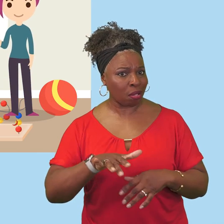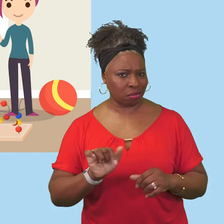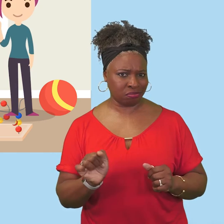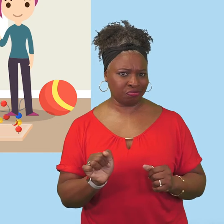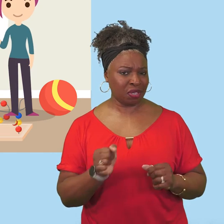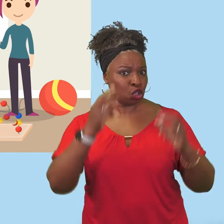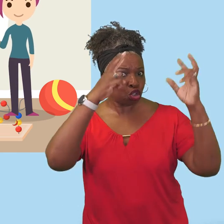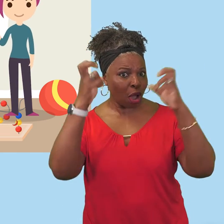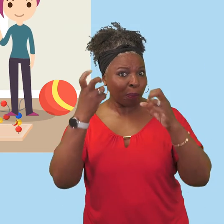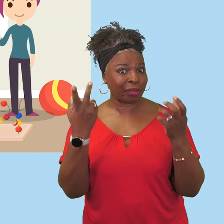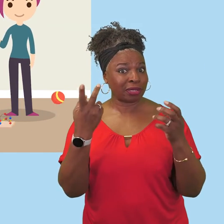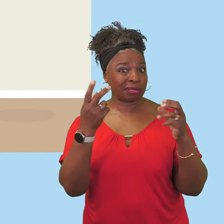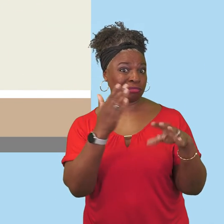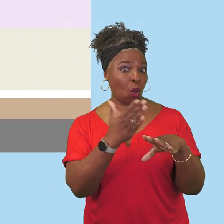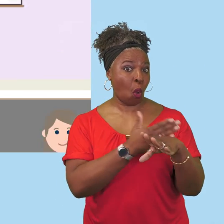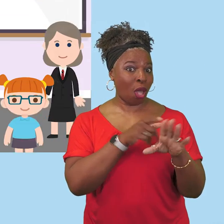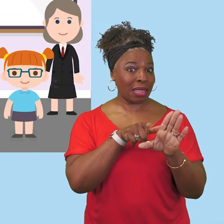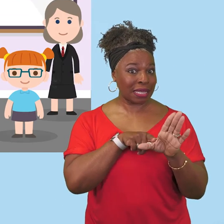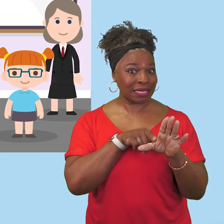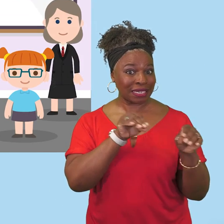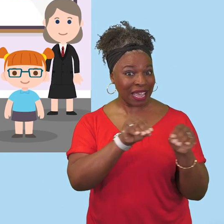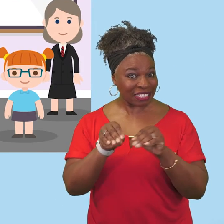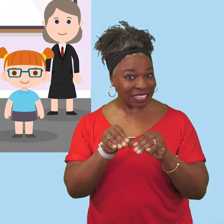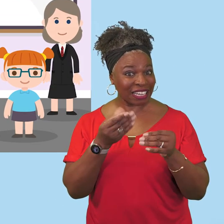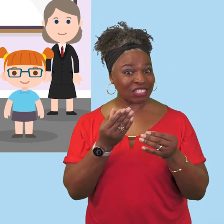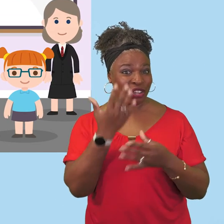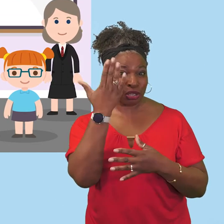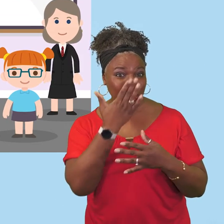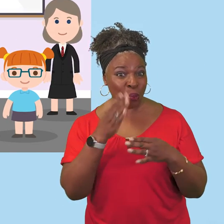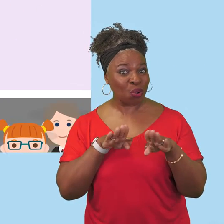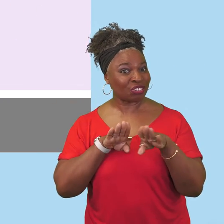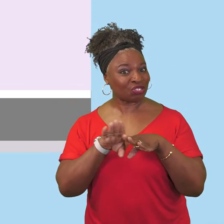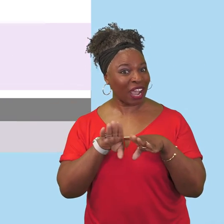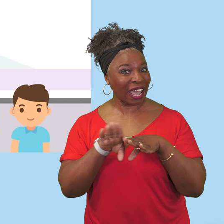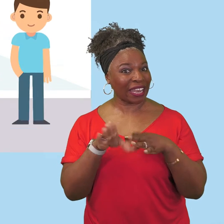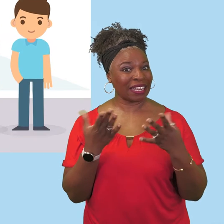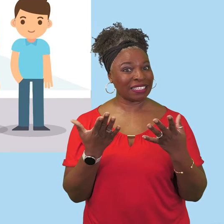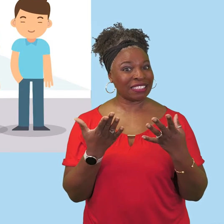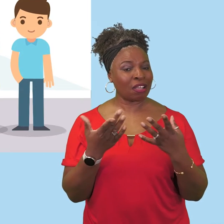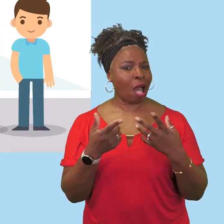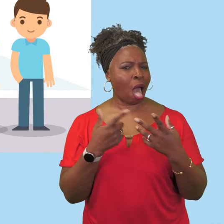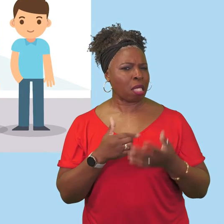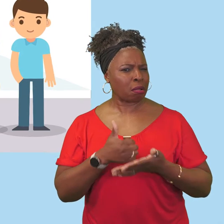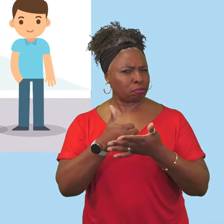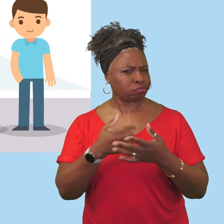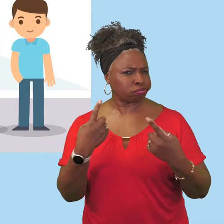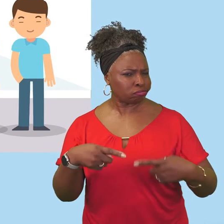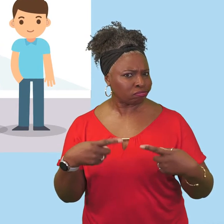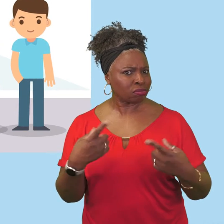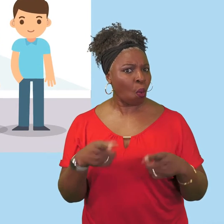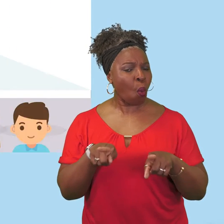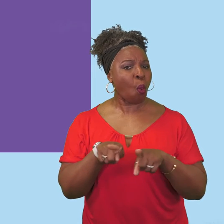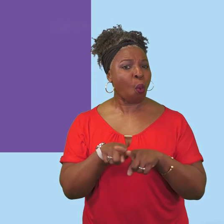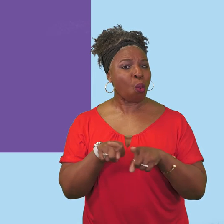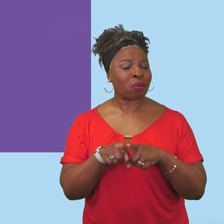cover topics such as early years education schools and training and other support available it will